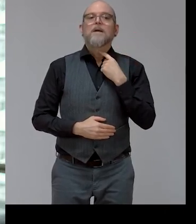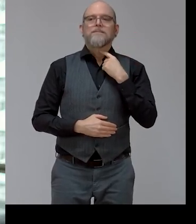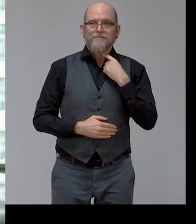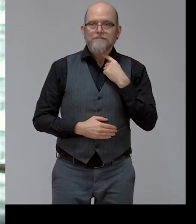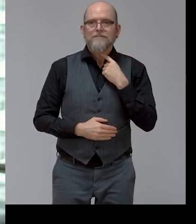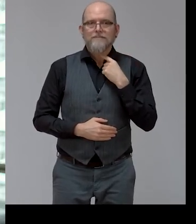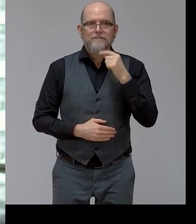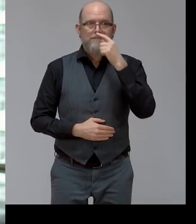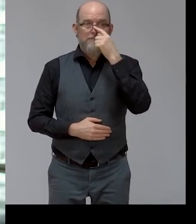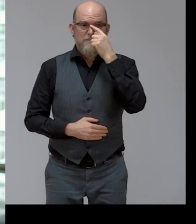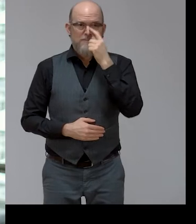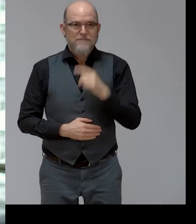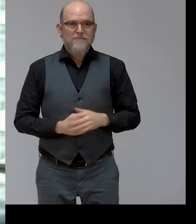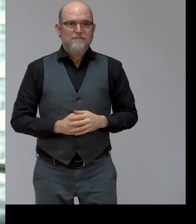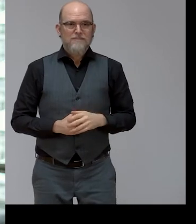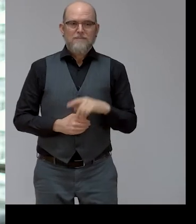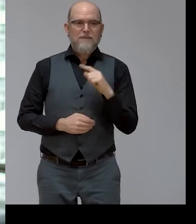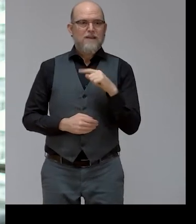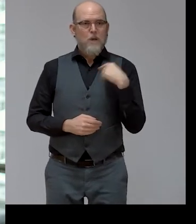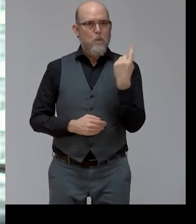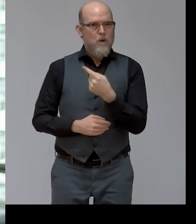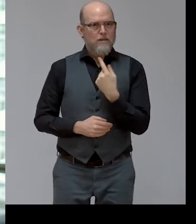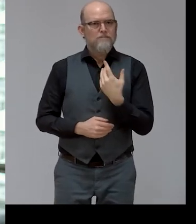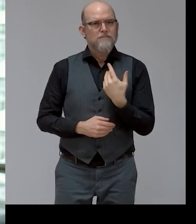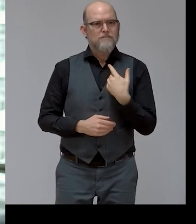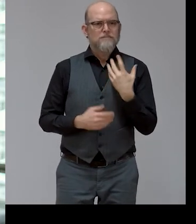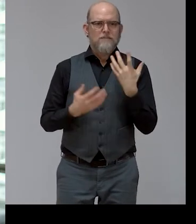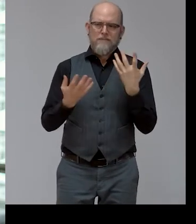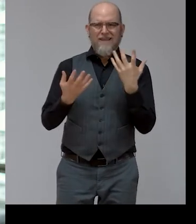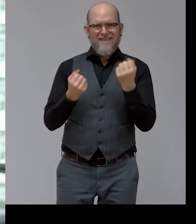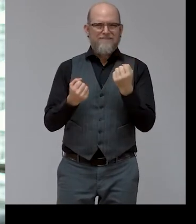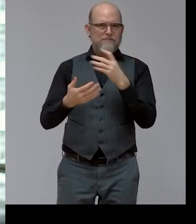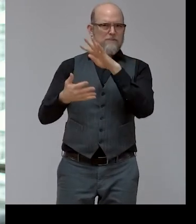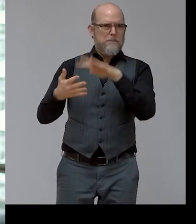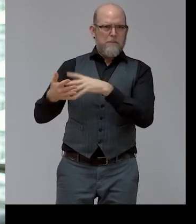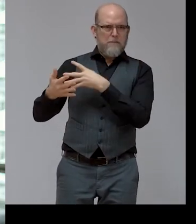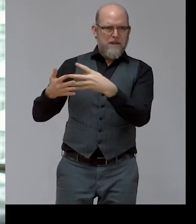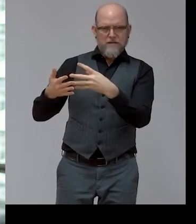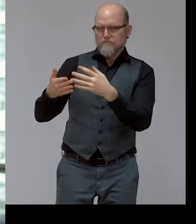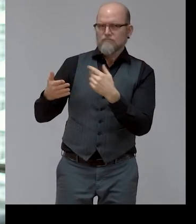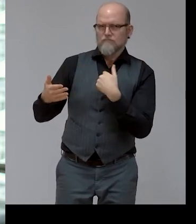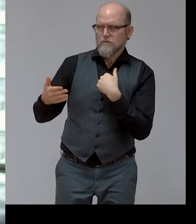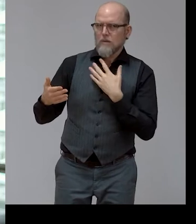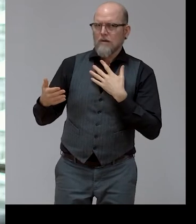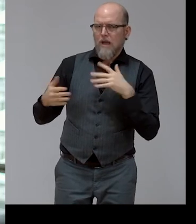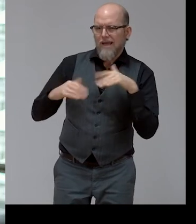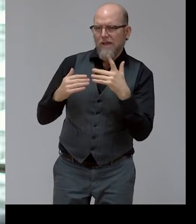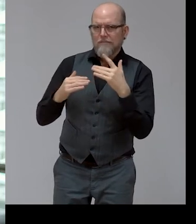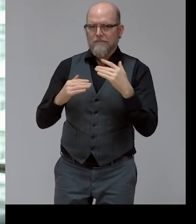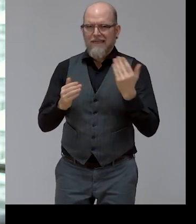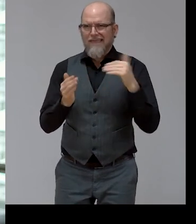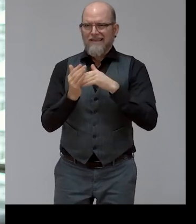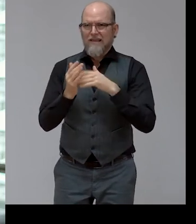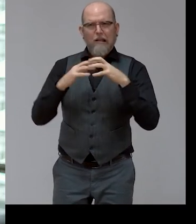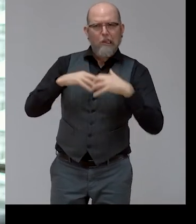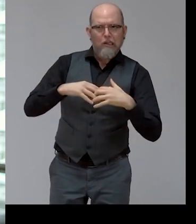Commission's plans for an inclusive recovery. Before the pandemic, only slightly over